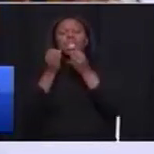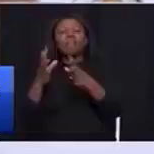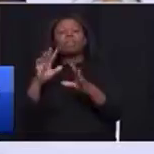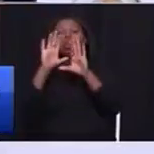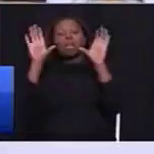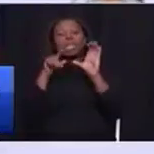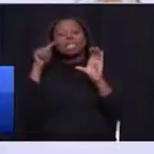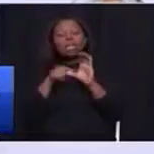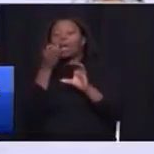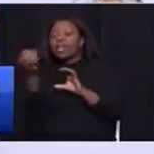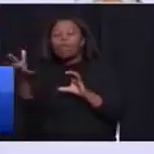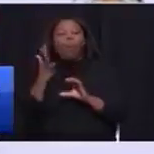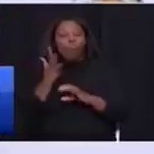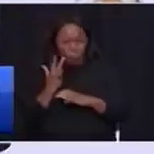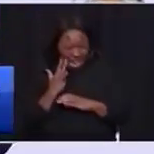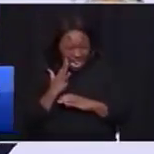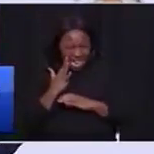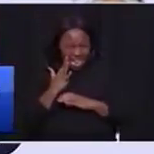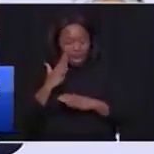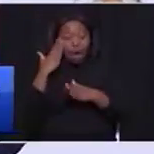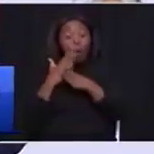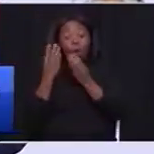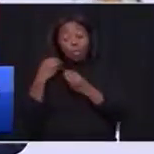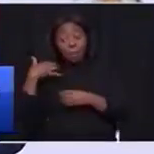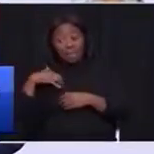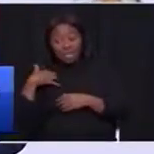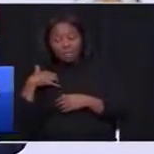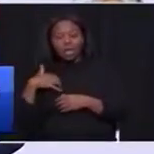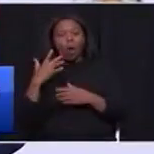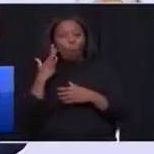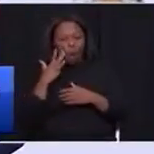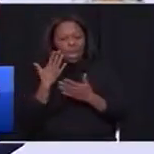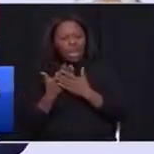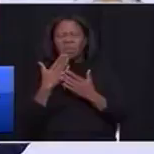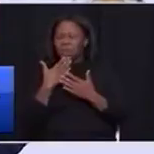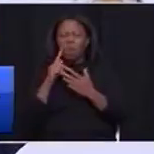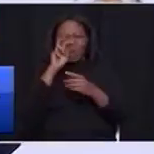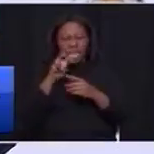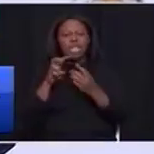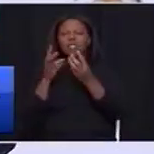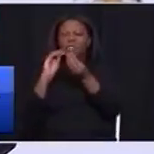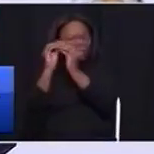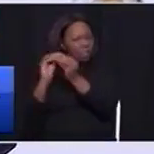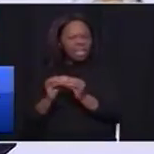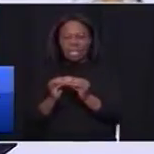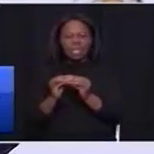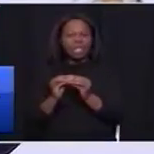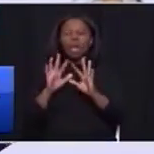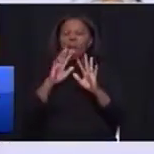to formalize and give people. Working with the municipalities, when can we do, sort out these undeclared townships?